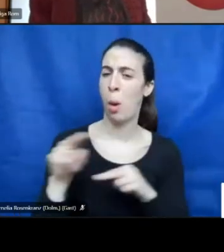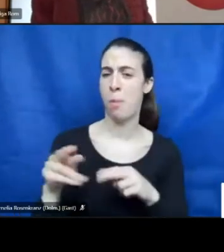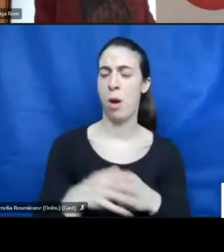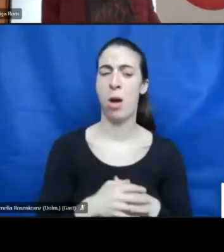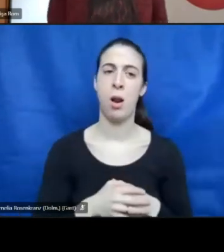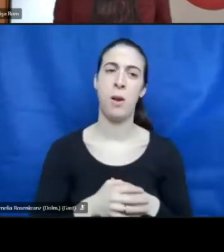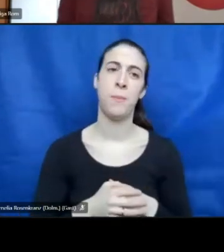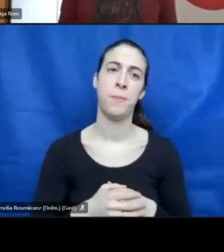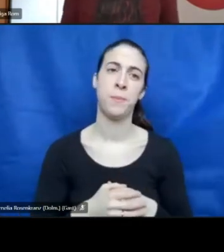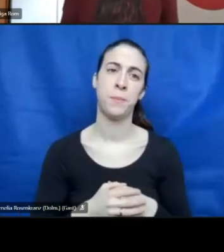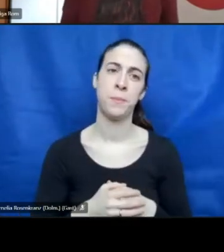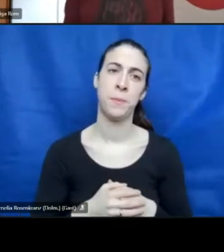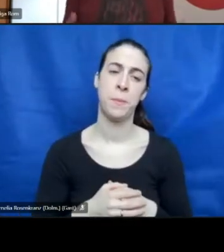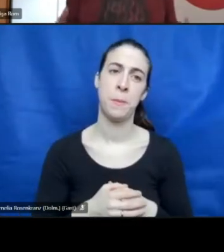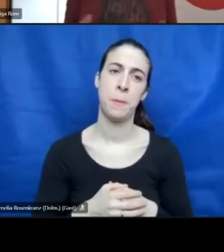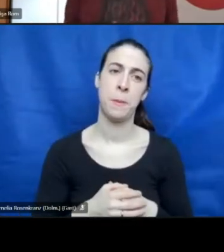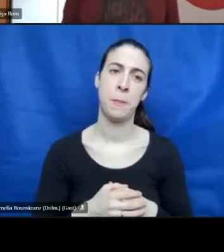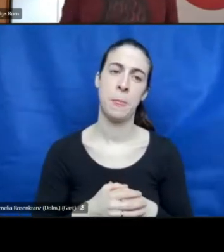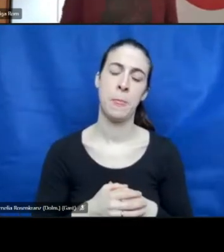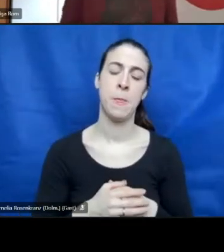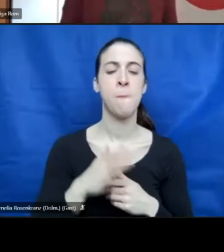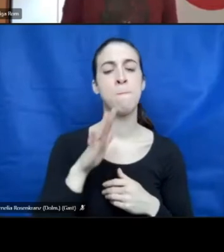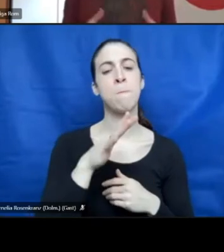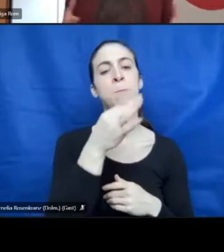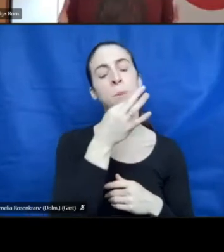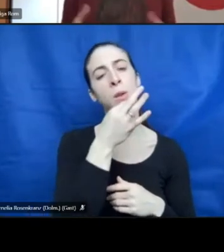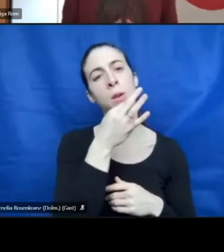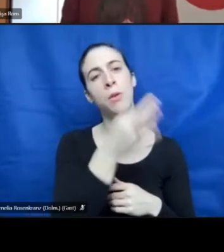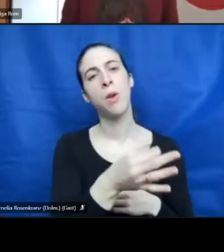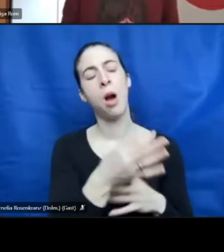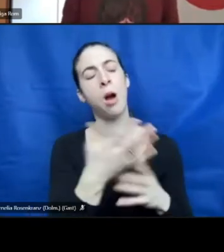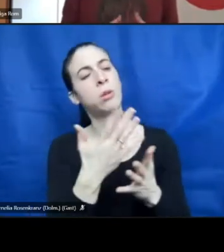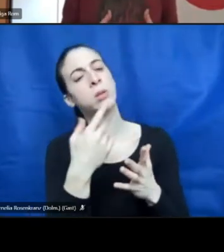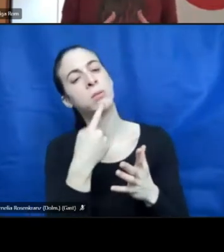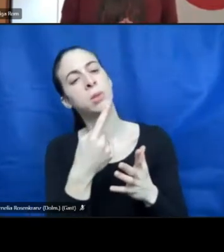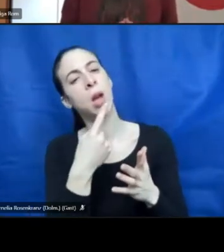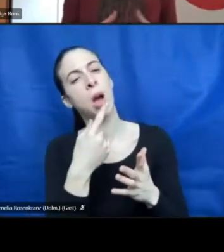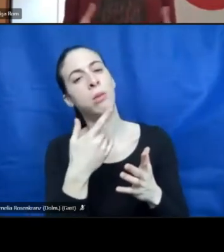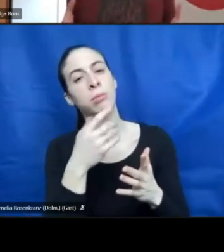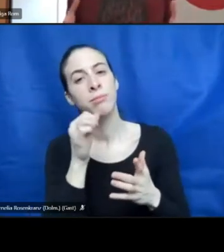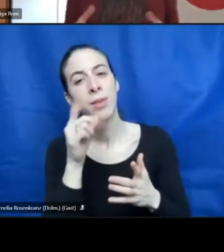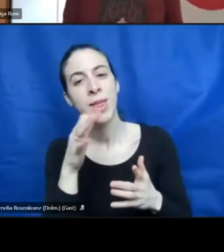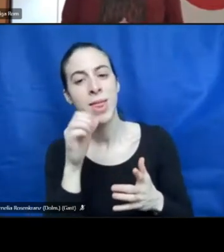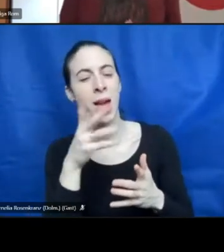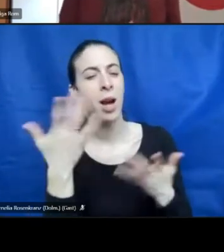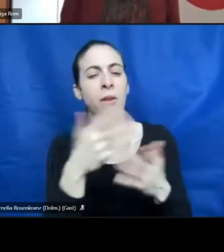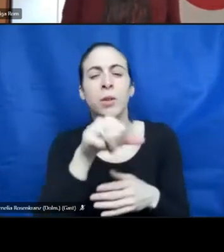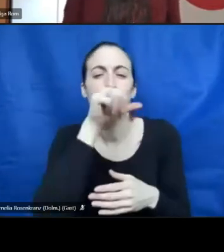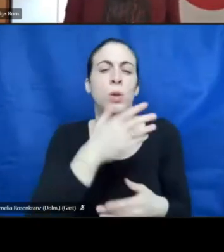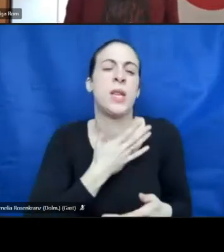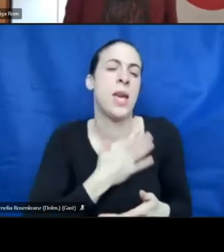Yeah. What would you say? Which are the highlights of your daily business? What do you like most?